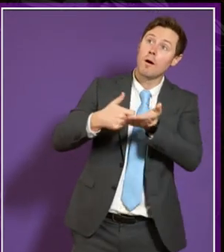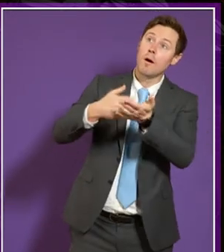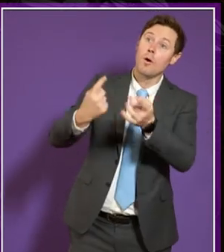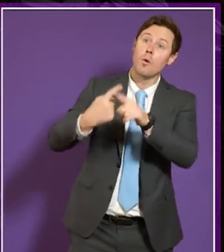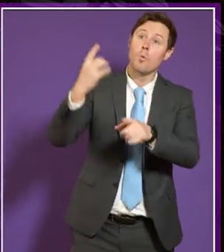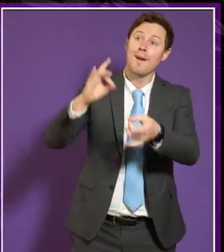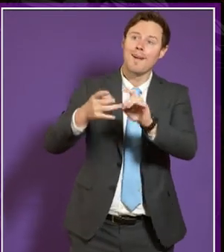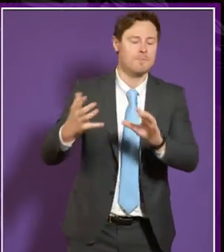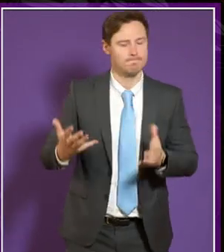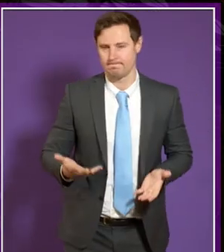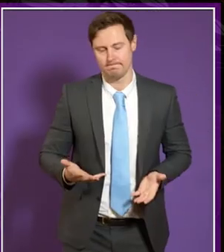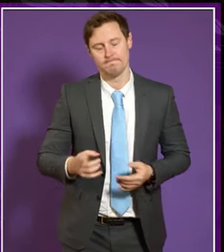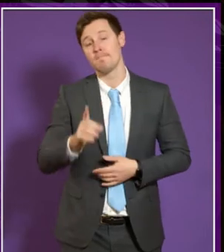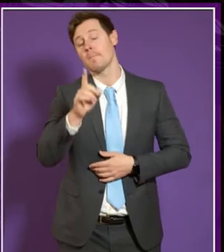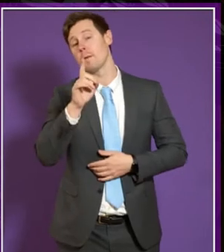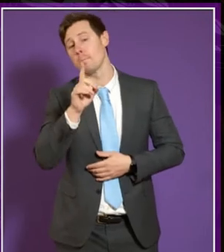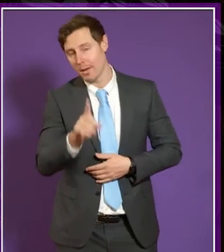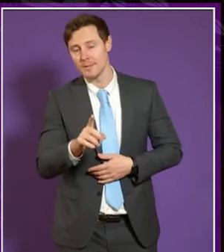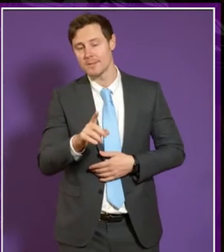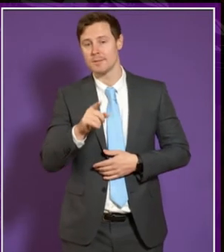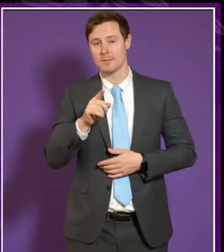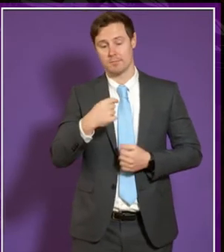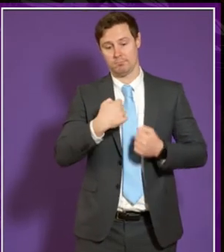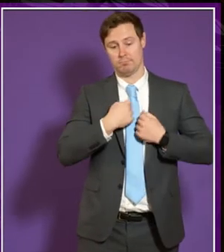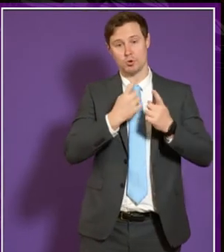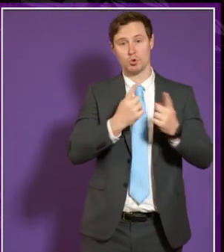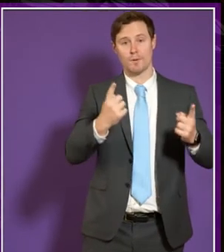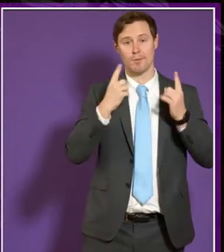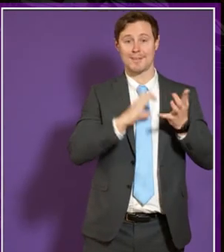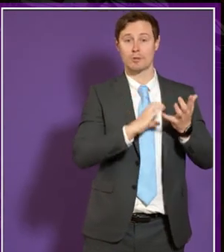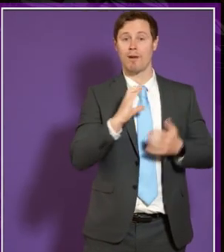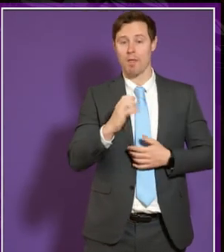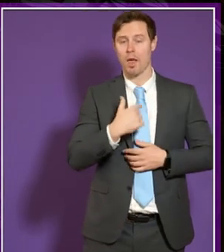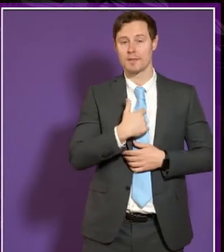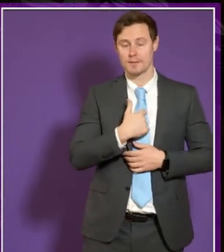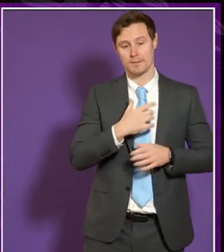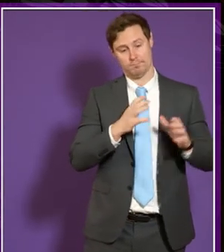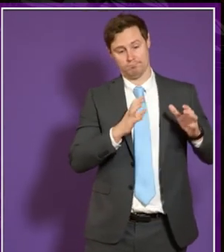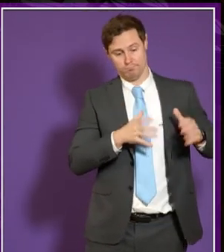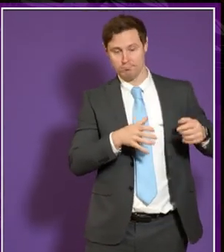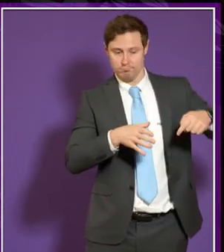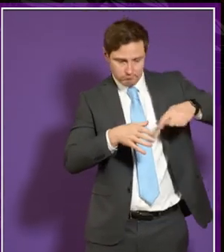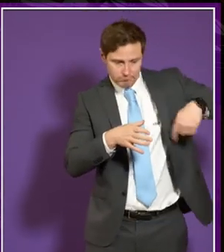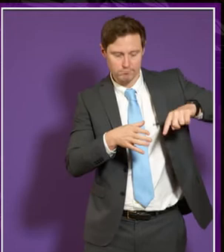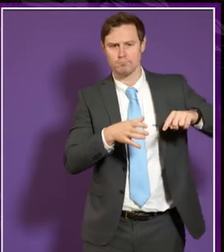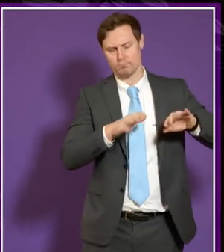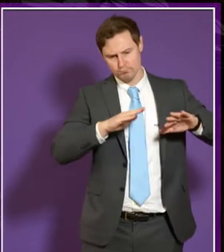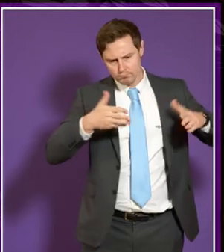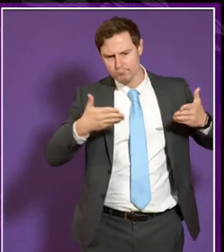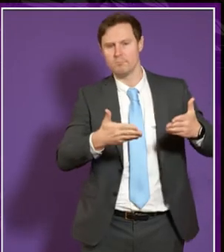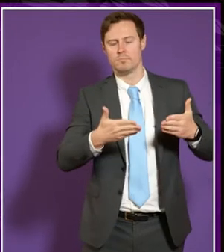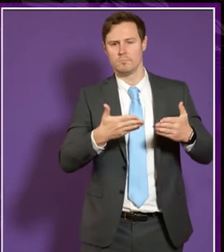Some work that has been happening at the University of Strathclyde as we have been working